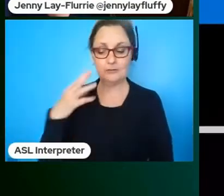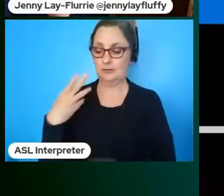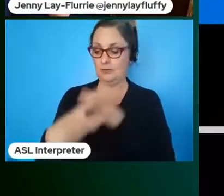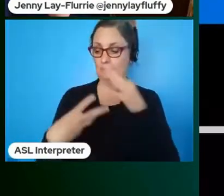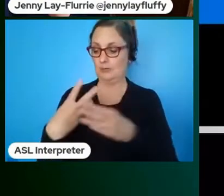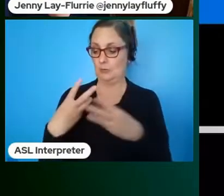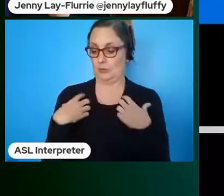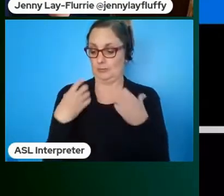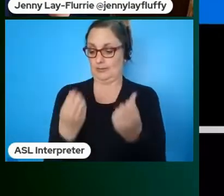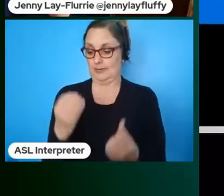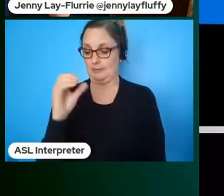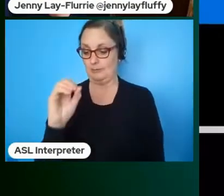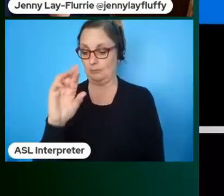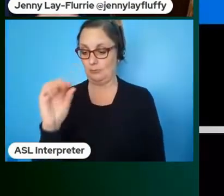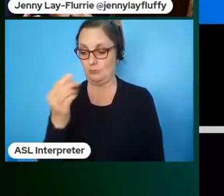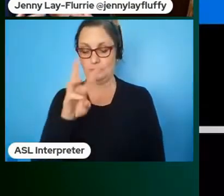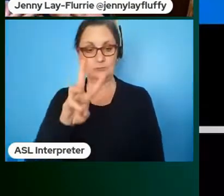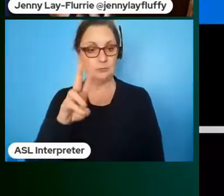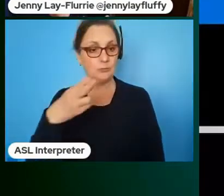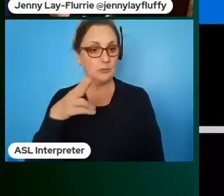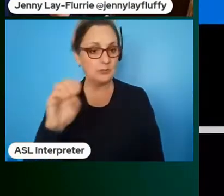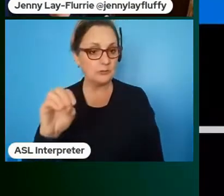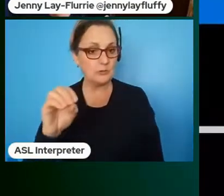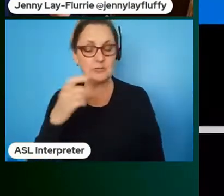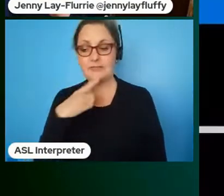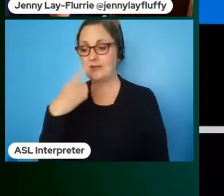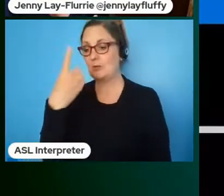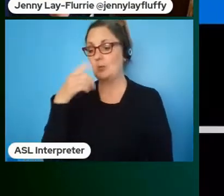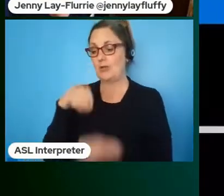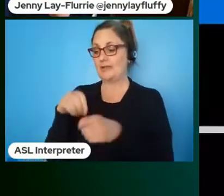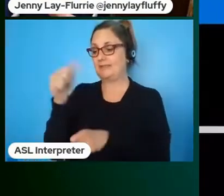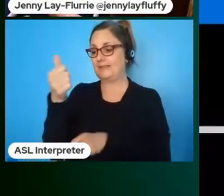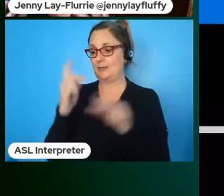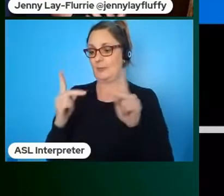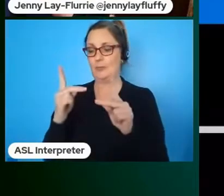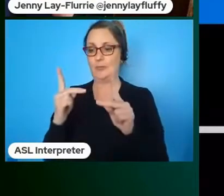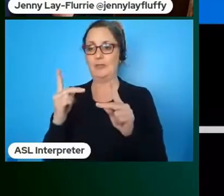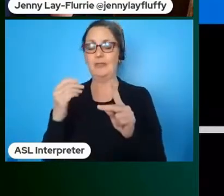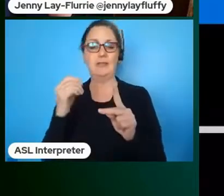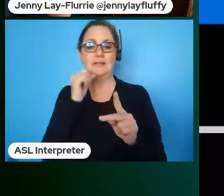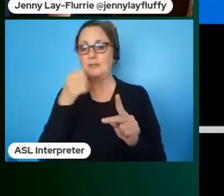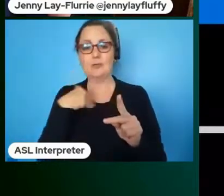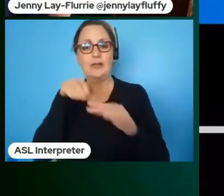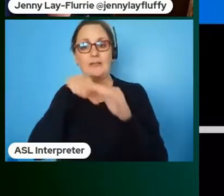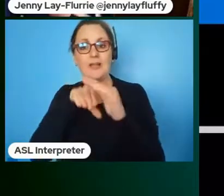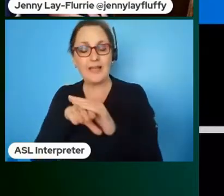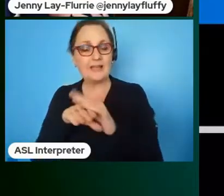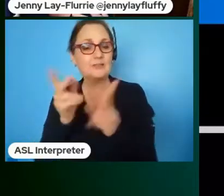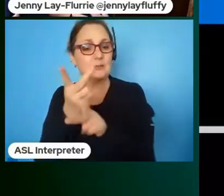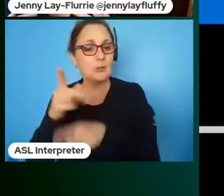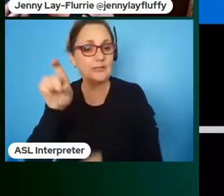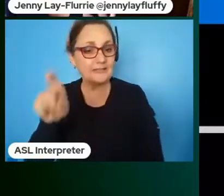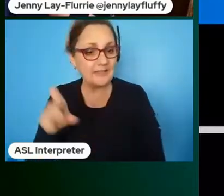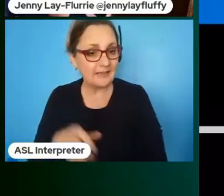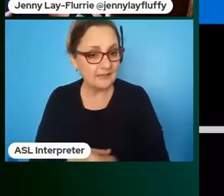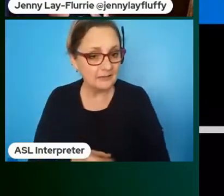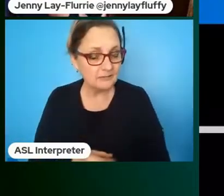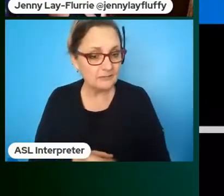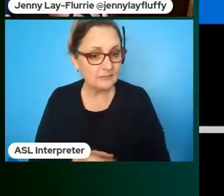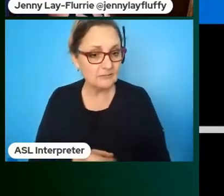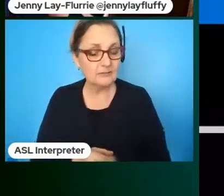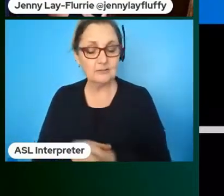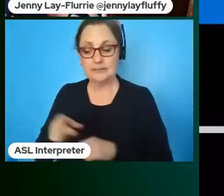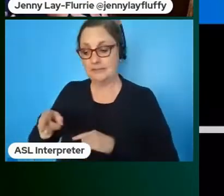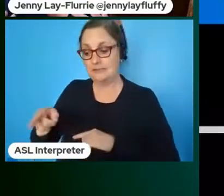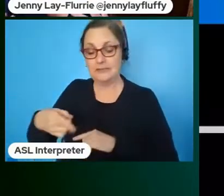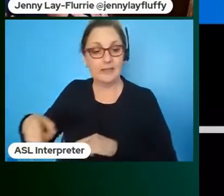stated that one in turn have access to the products they may need to be successful they qualified that by talking about areas like canes